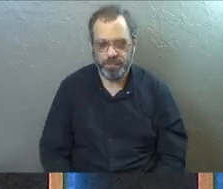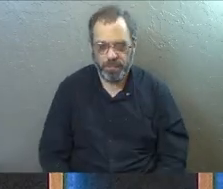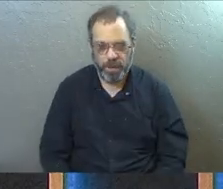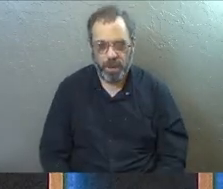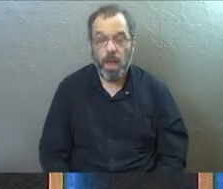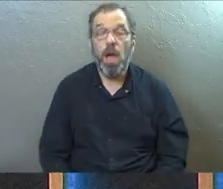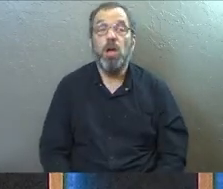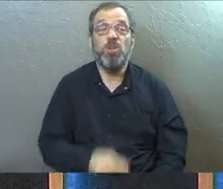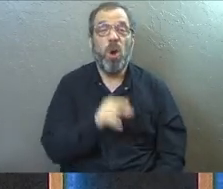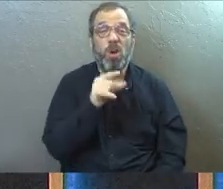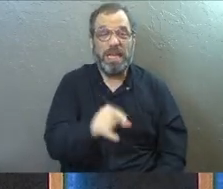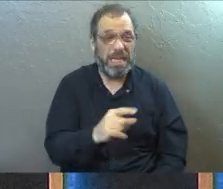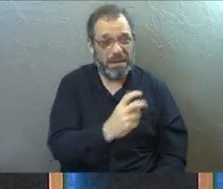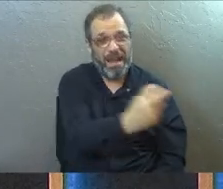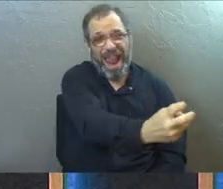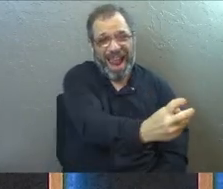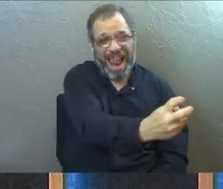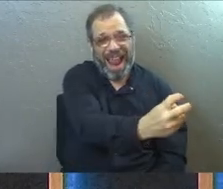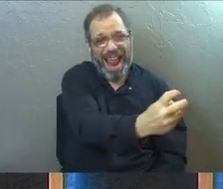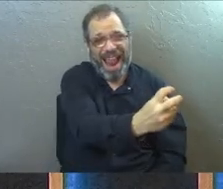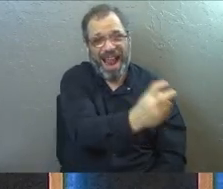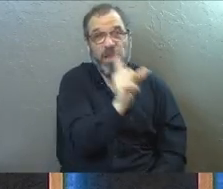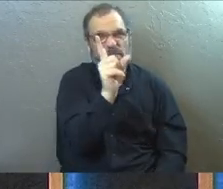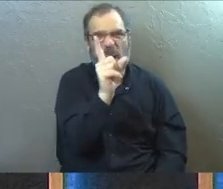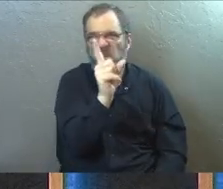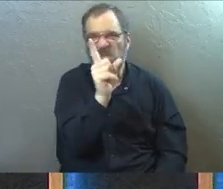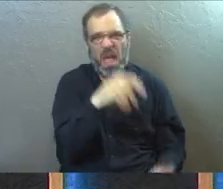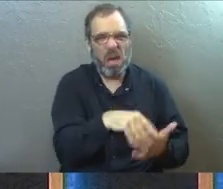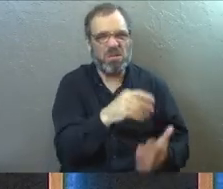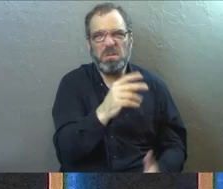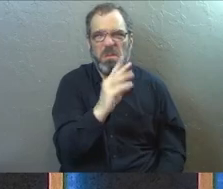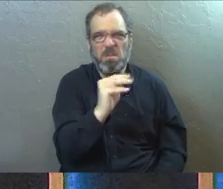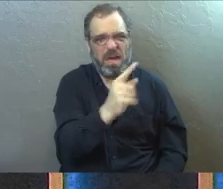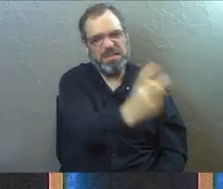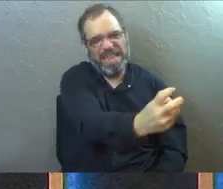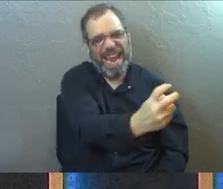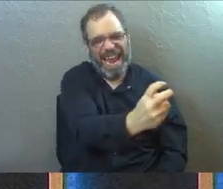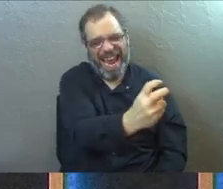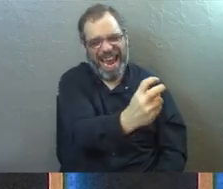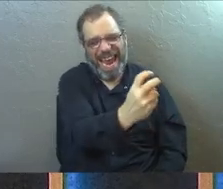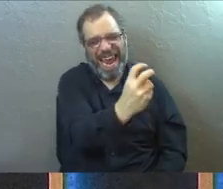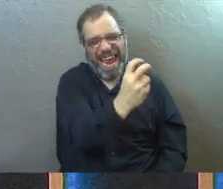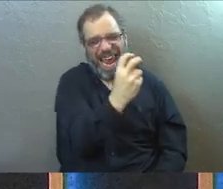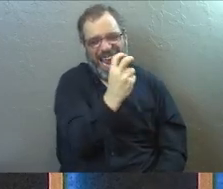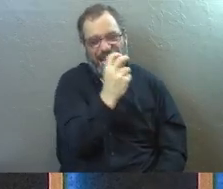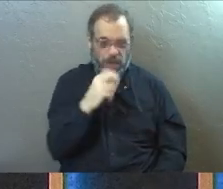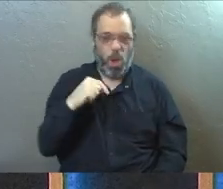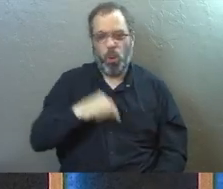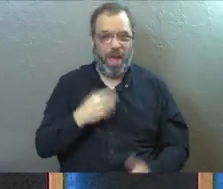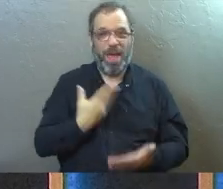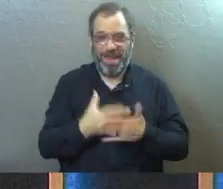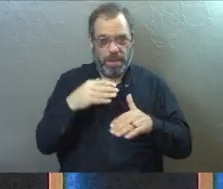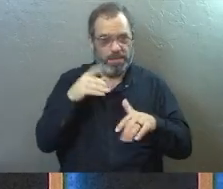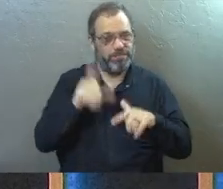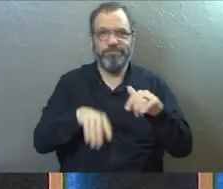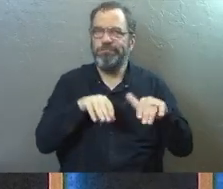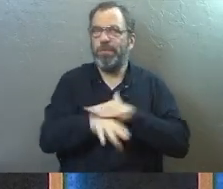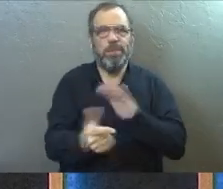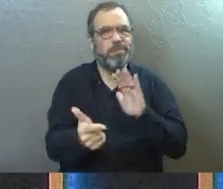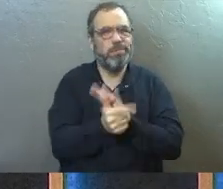So he traveled a thousand miles, likely, and likely was unable to get inside.